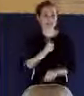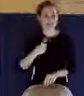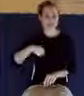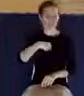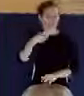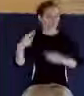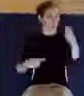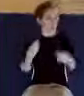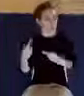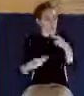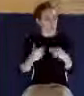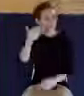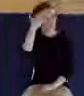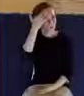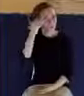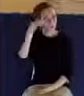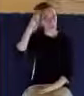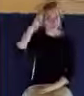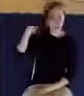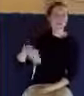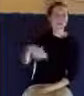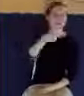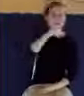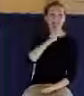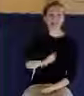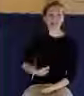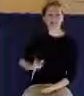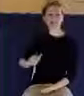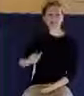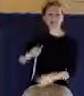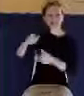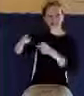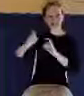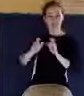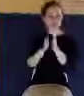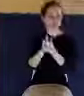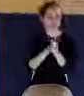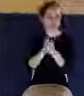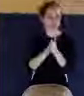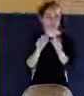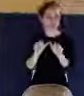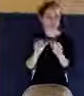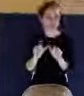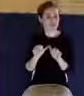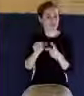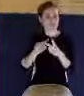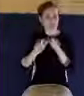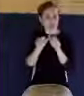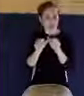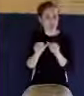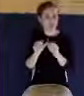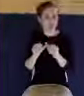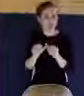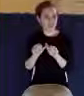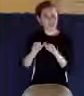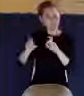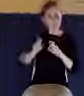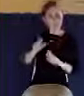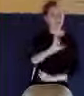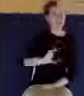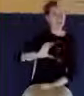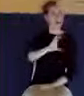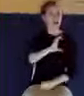produces what? It produces endurance. And that endurance produces character. And that character produces hope.